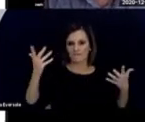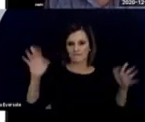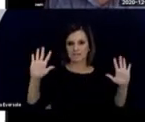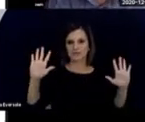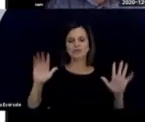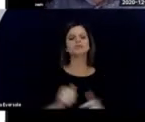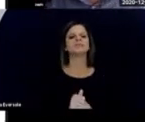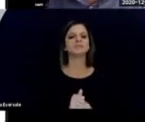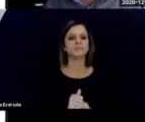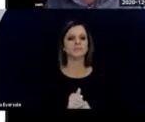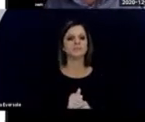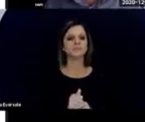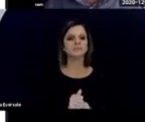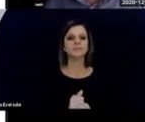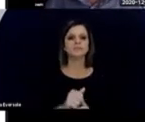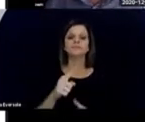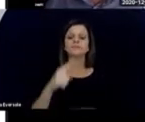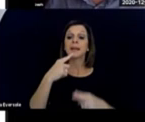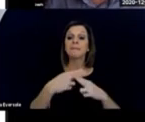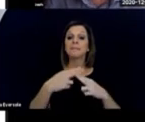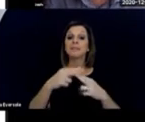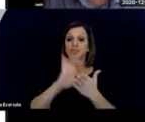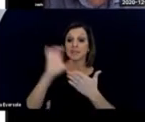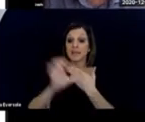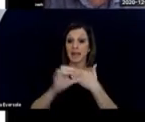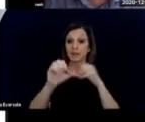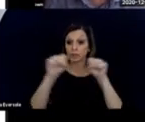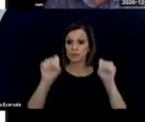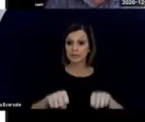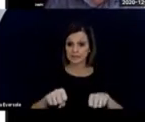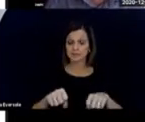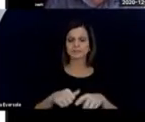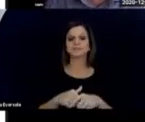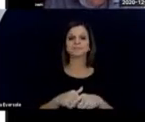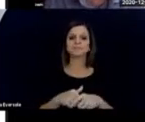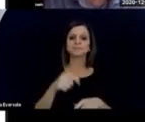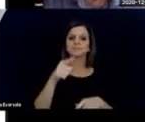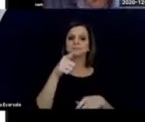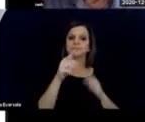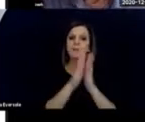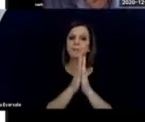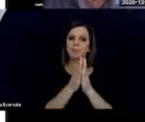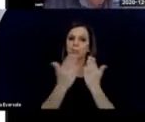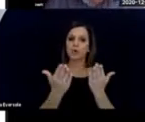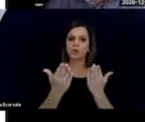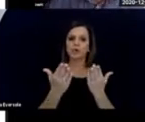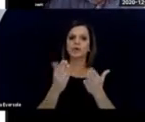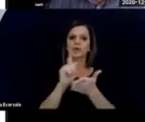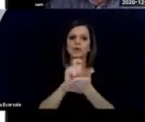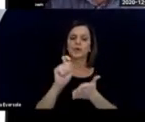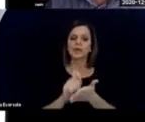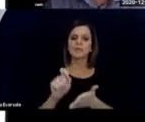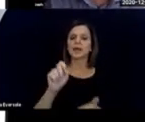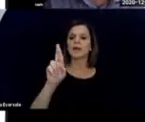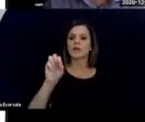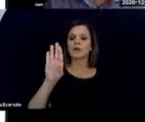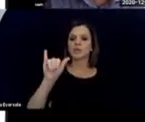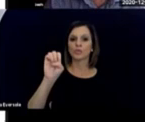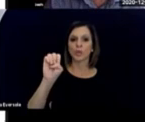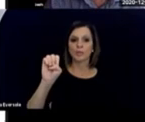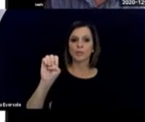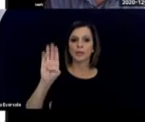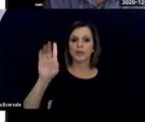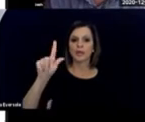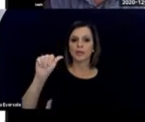I've mentioned calendar systems a lot. This is a book by Robbie Blaha, who I've already mentioned in